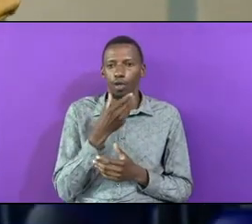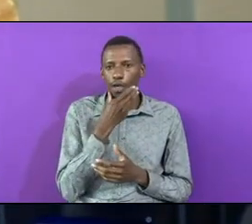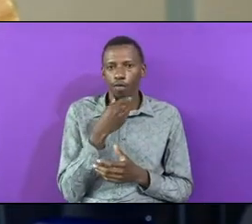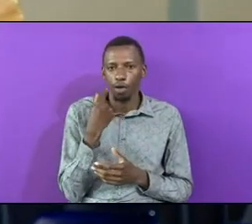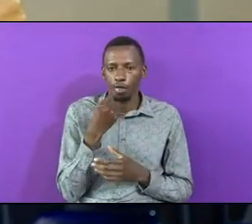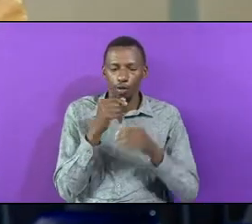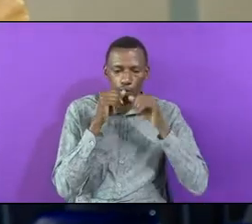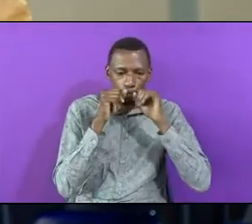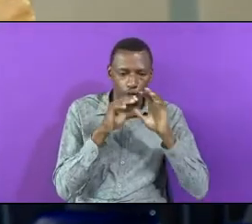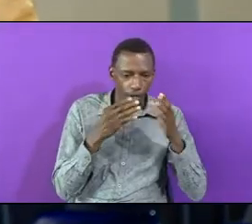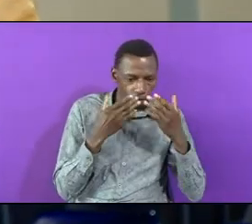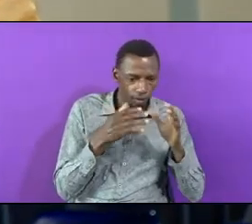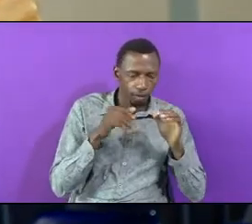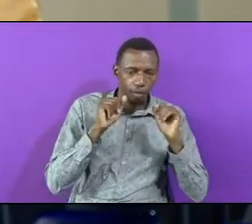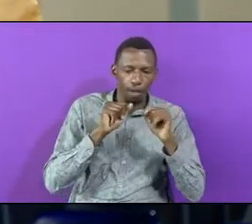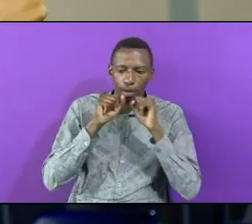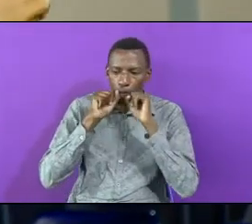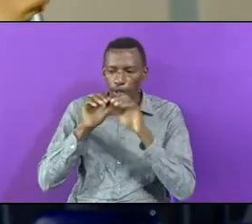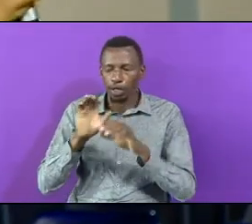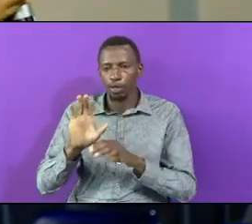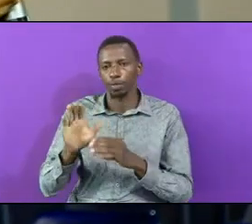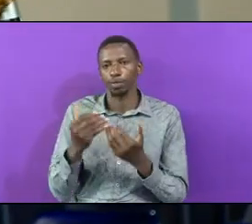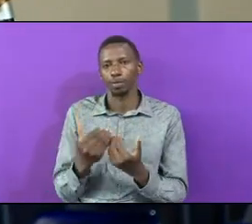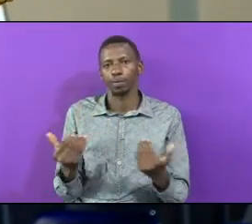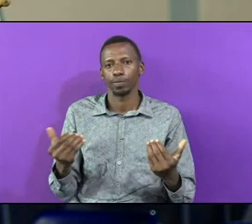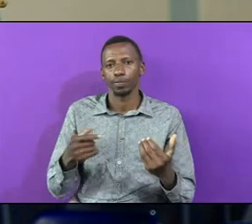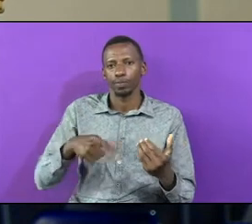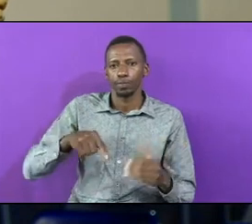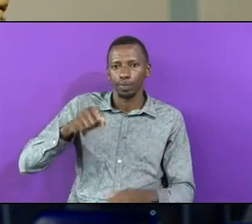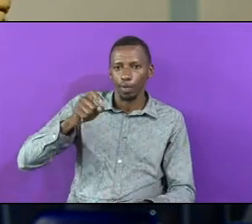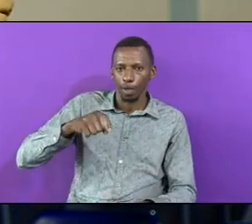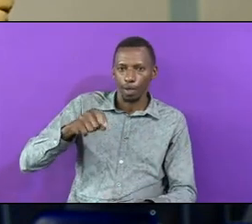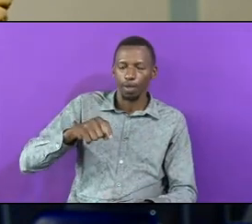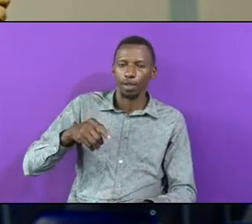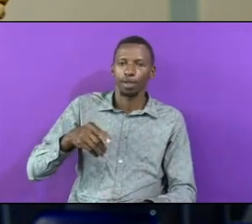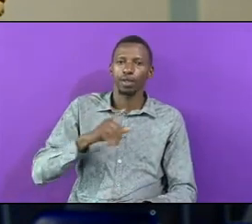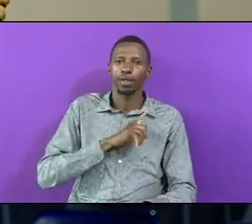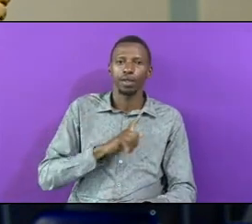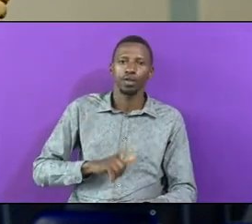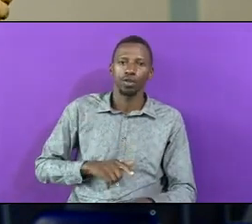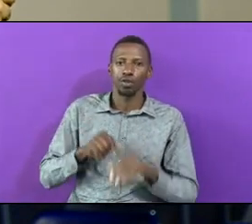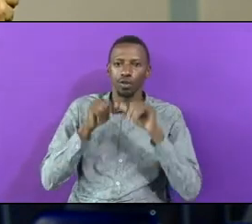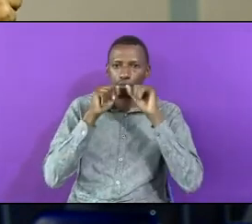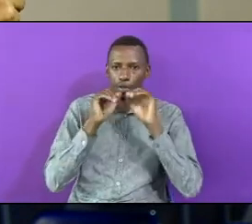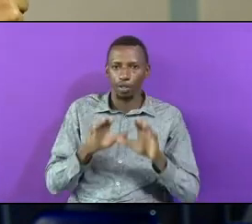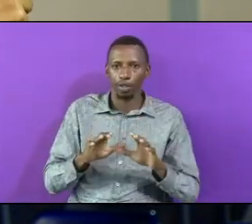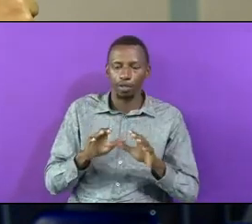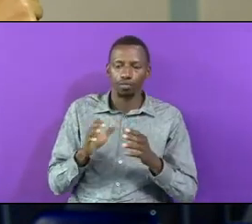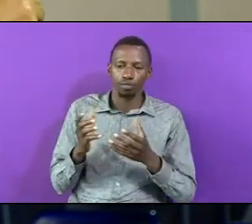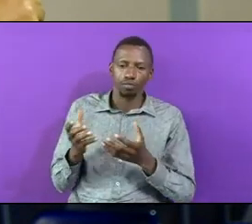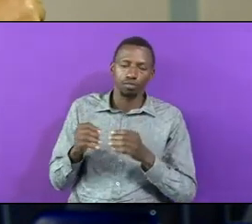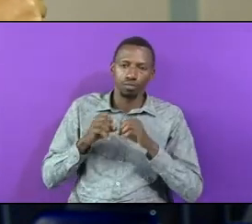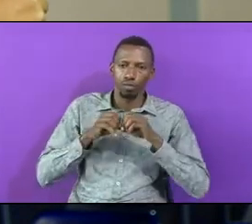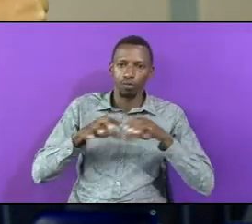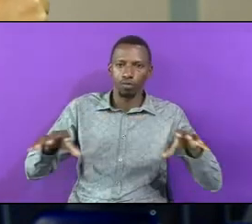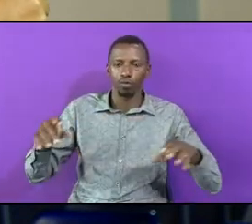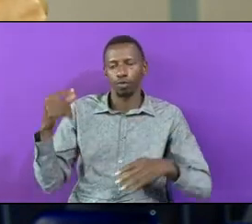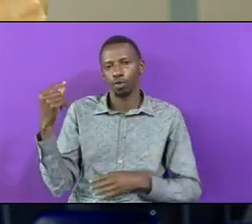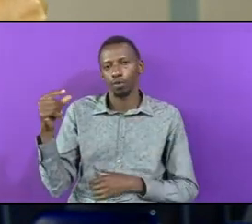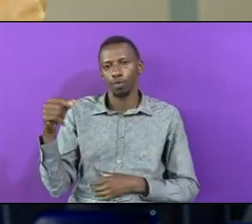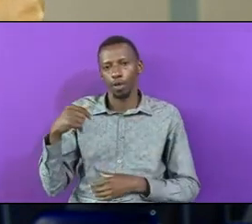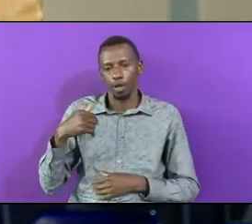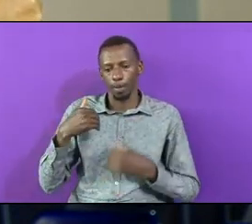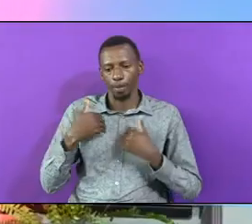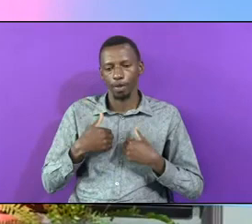We Need The Lord's Blessings Even To Carry Out The Gospel And I'm A Member Of New Life My